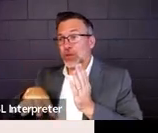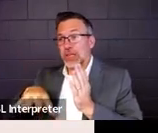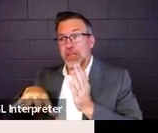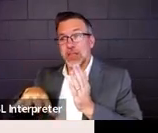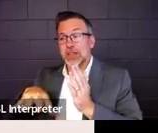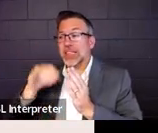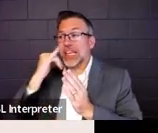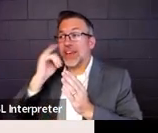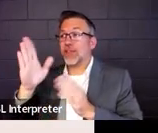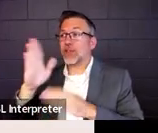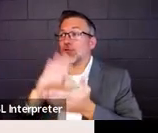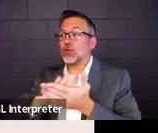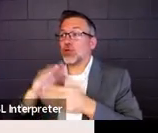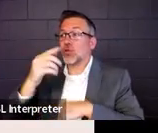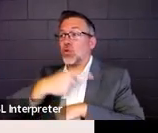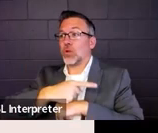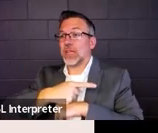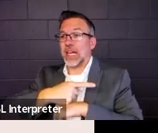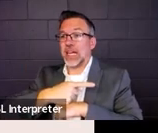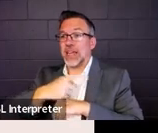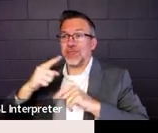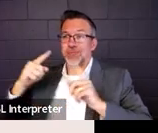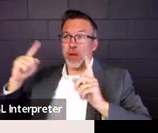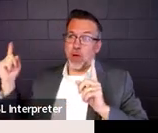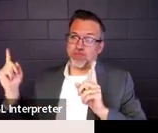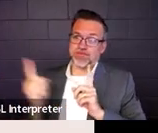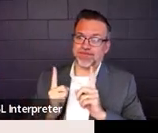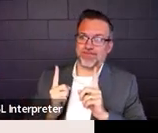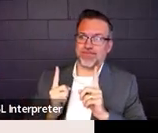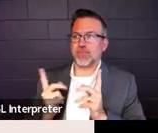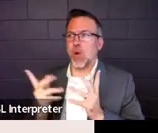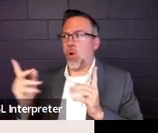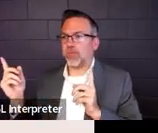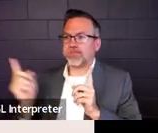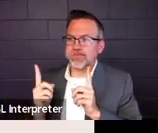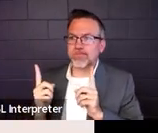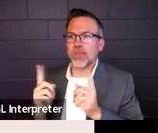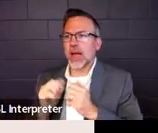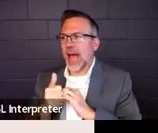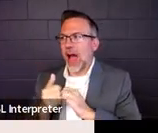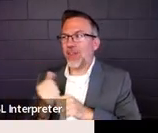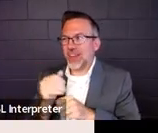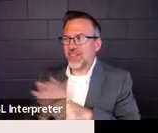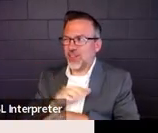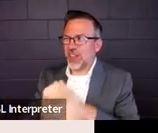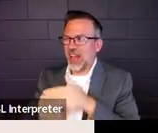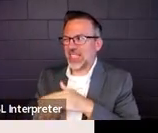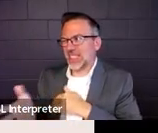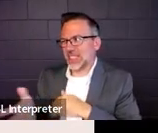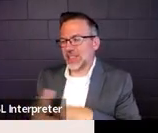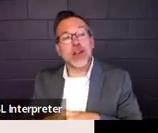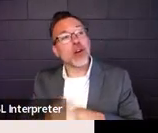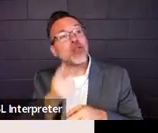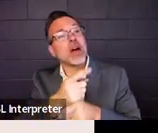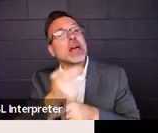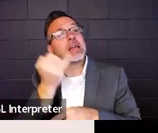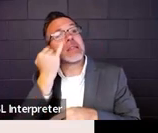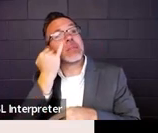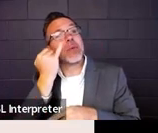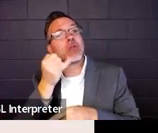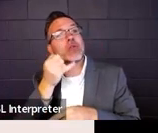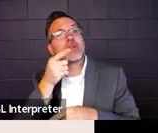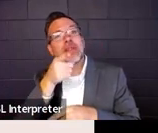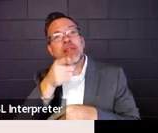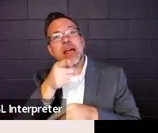day, how would they possibly get full access? Right. I mean, we, you know, you can like, let's say they're missing art